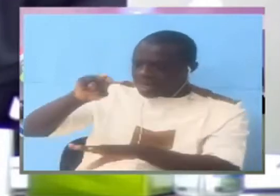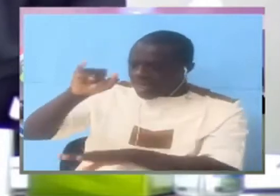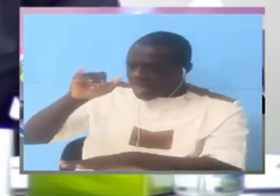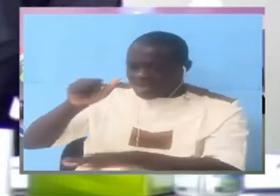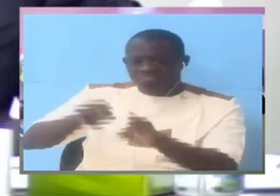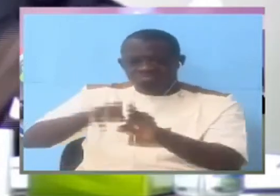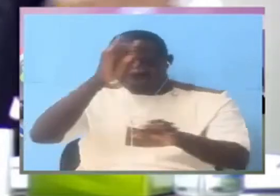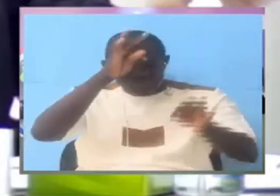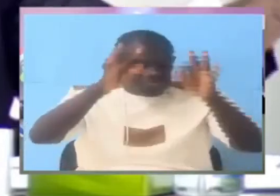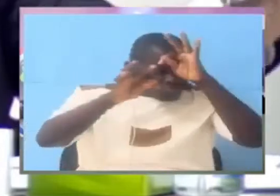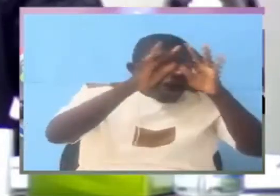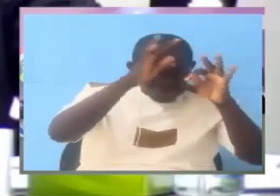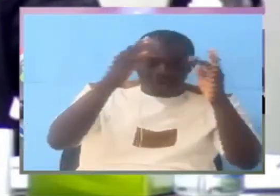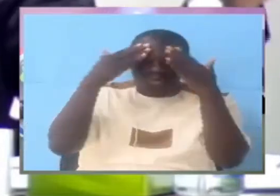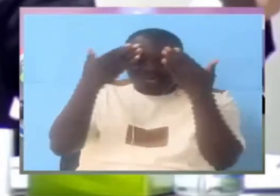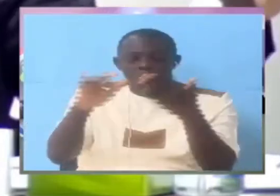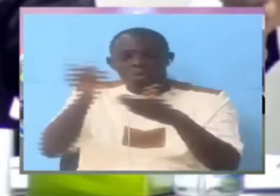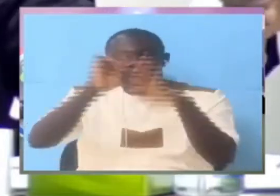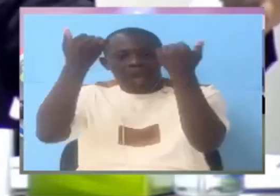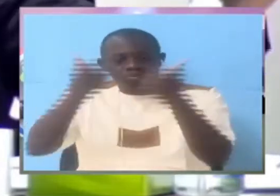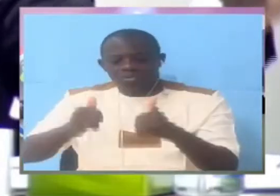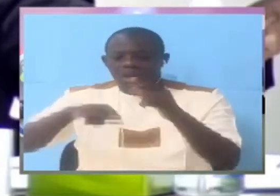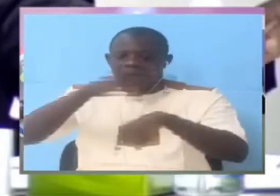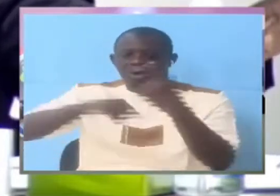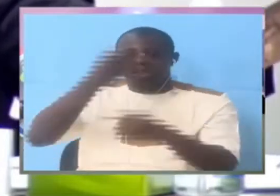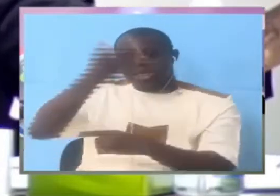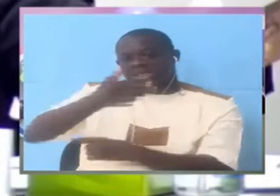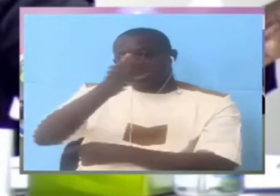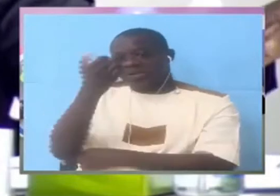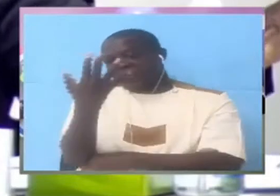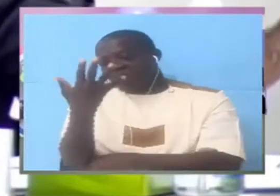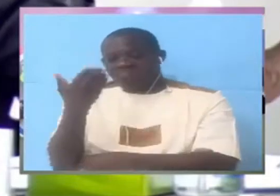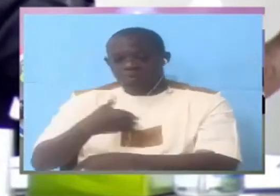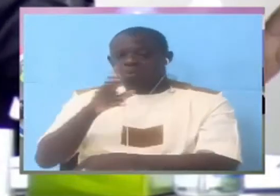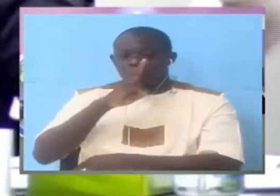know what was going on with regards to this 1995 people who were arrested